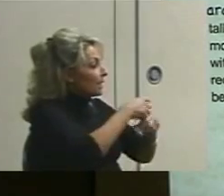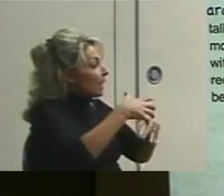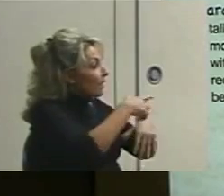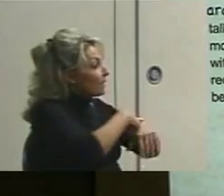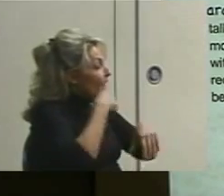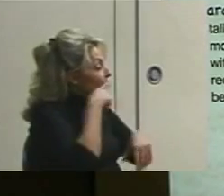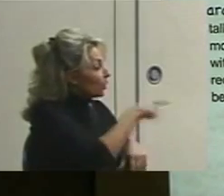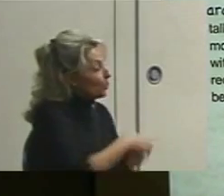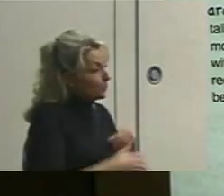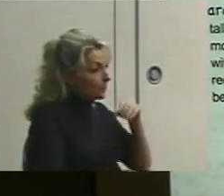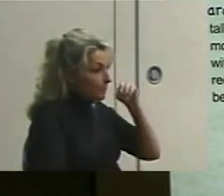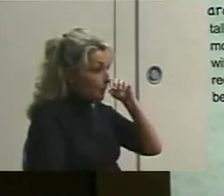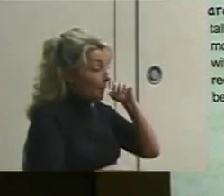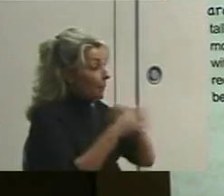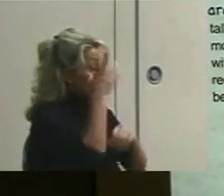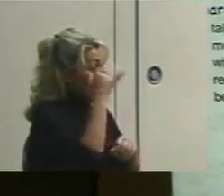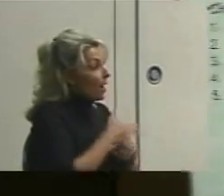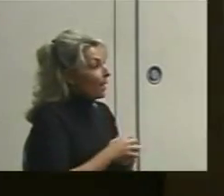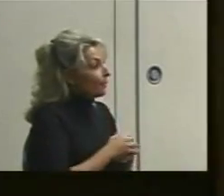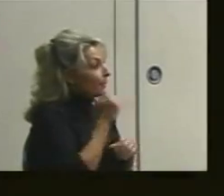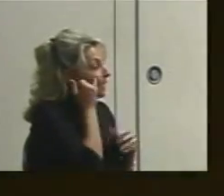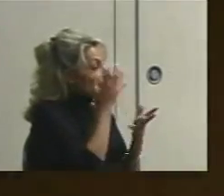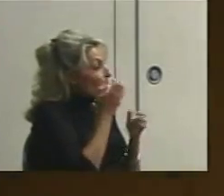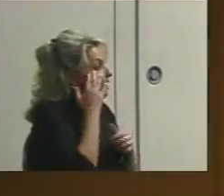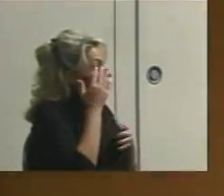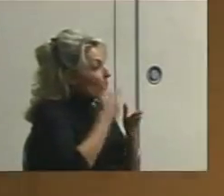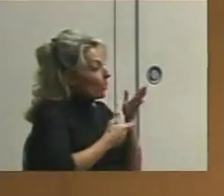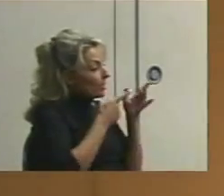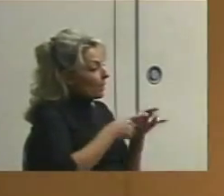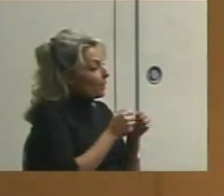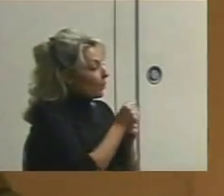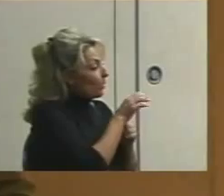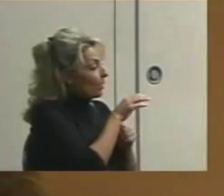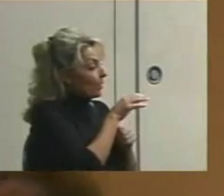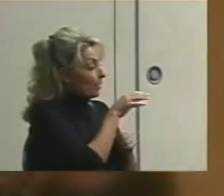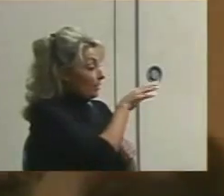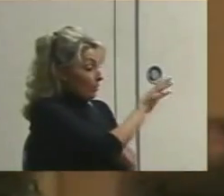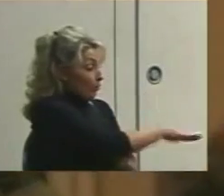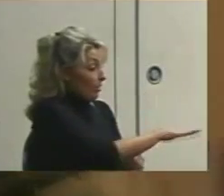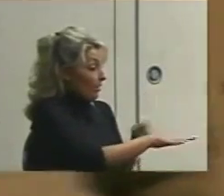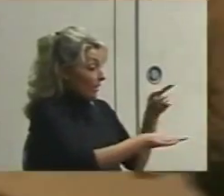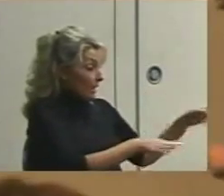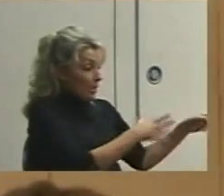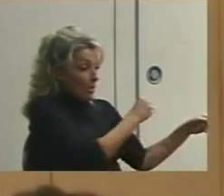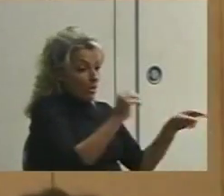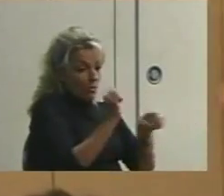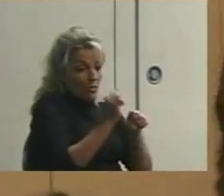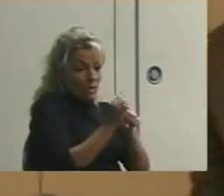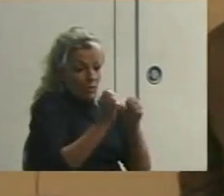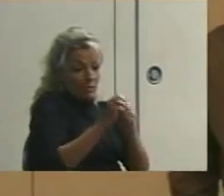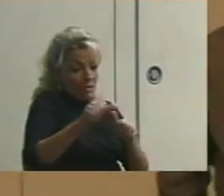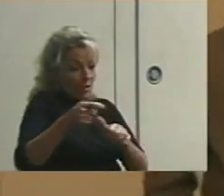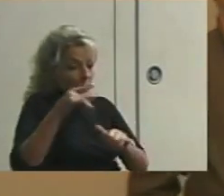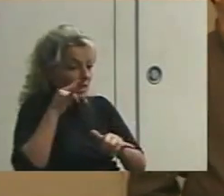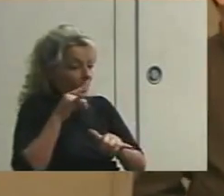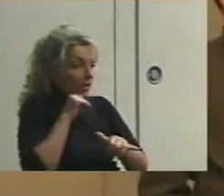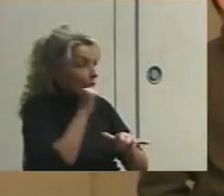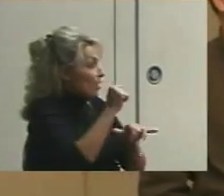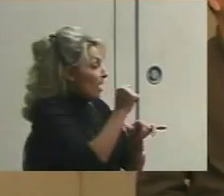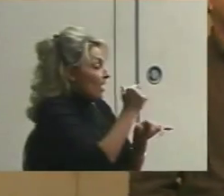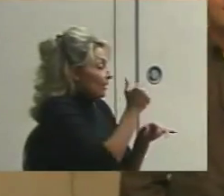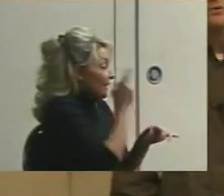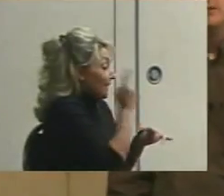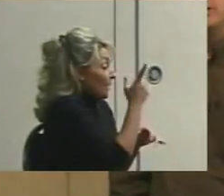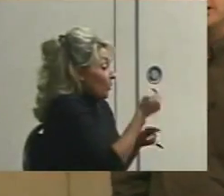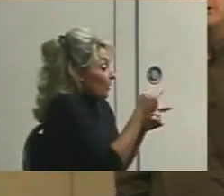for you. Because if you want to know what's happening with that child over there and you're working with this kid, you're not getting what's going on